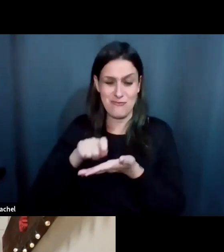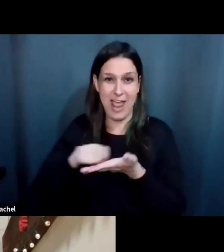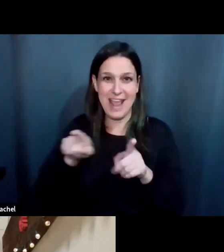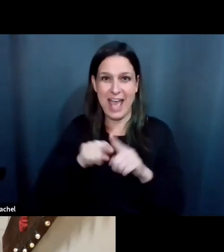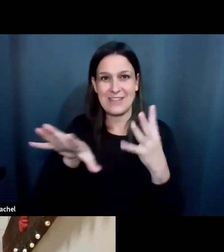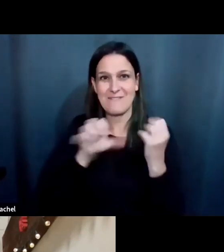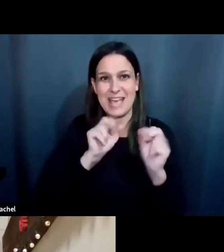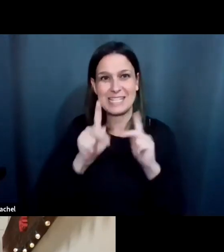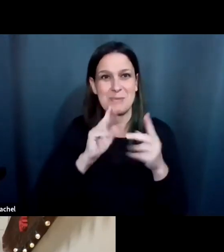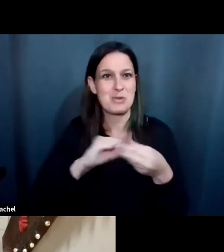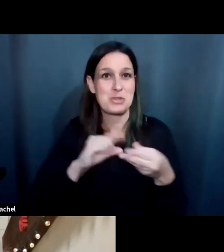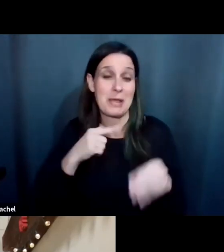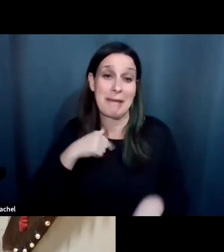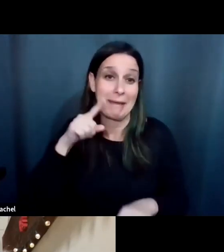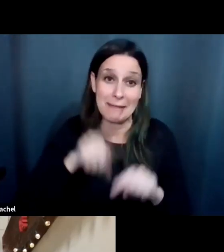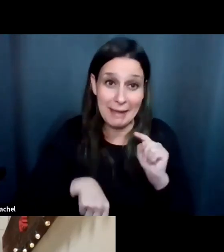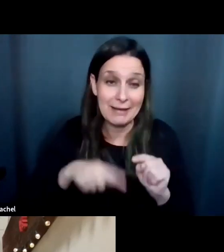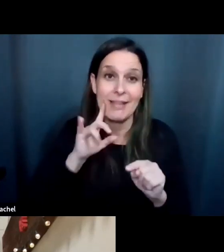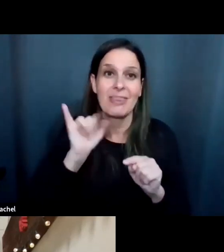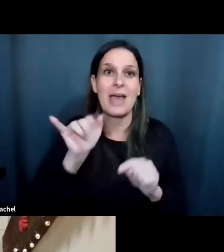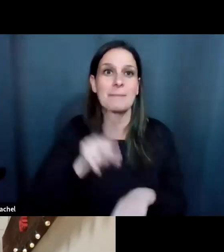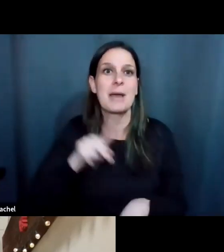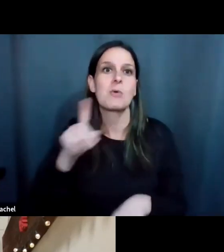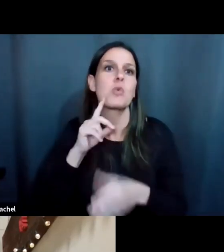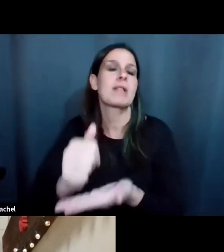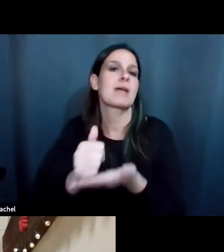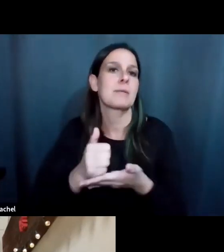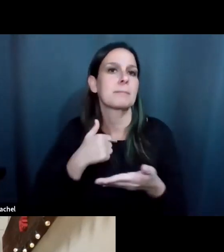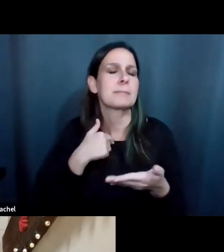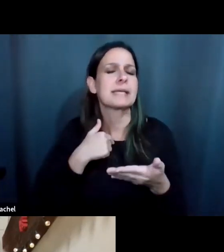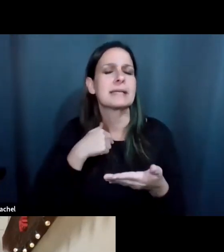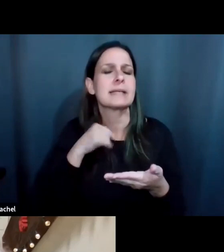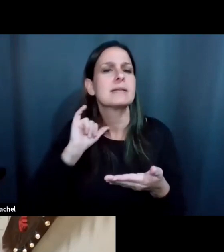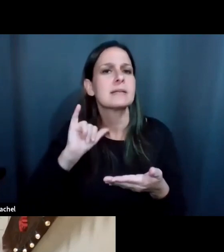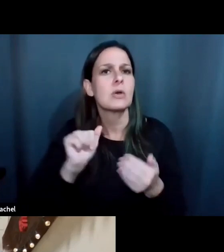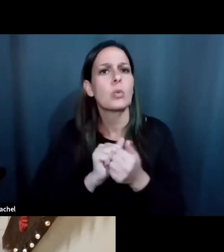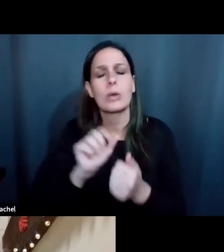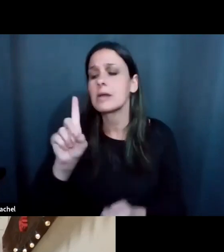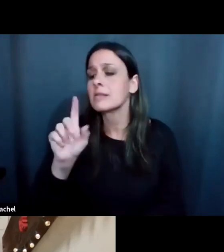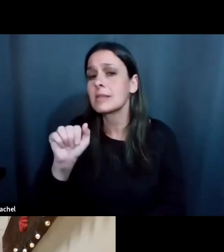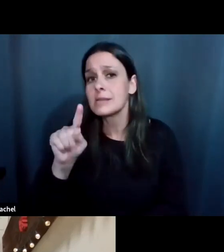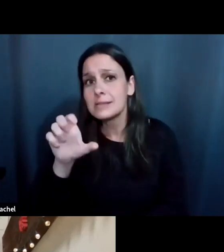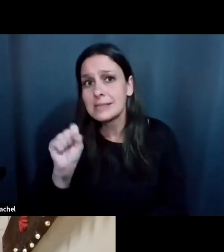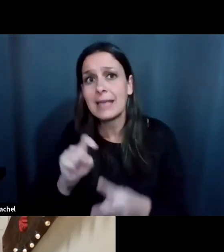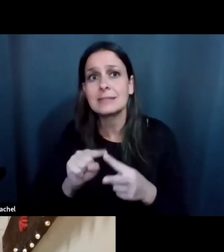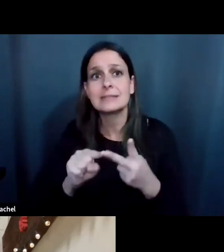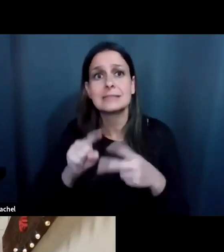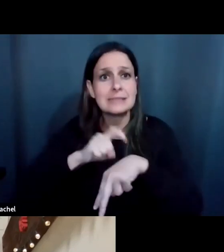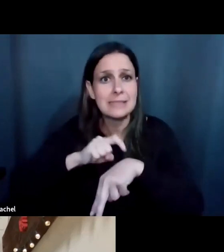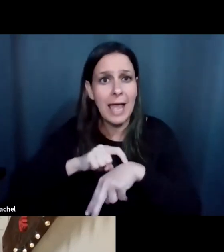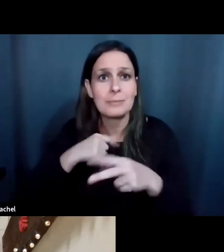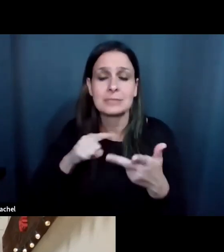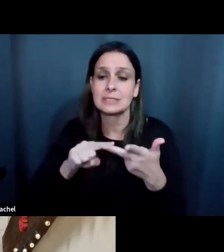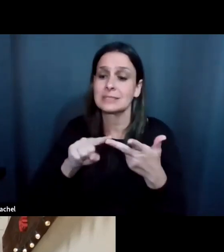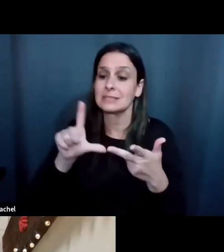talk. And so even that PowerPoint is going to help me, um, with dates and times and, um, links